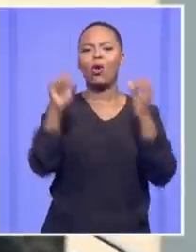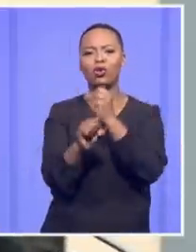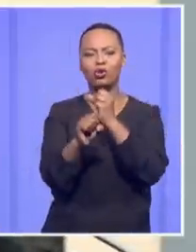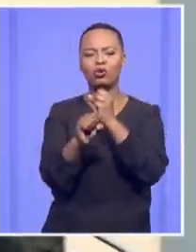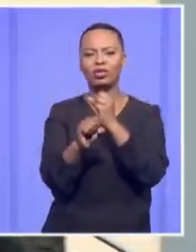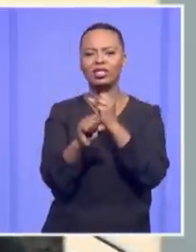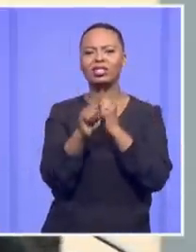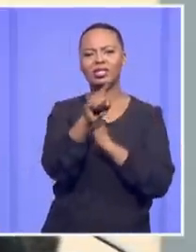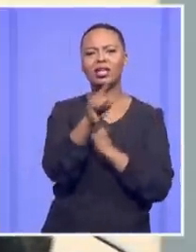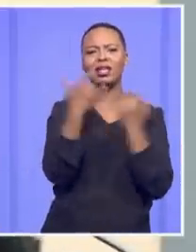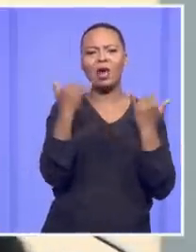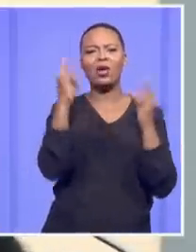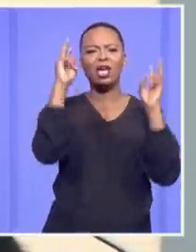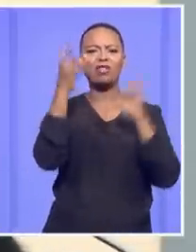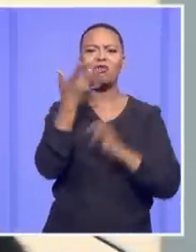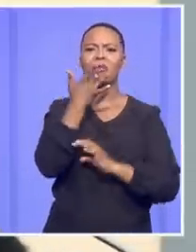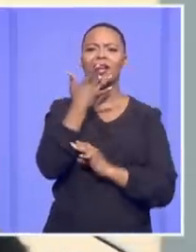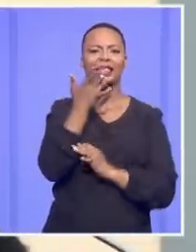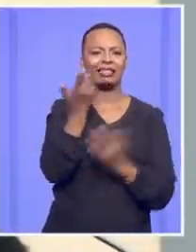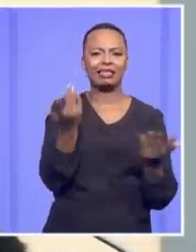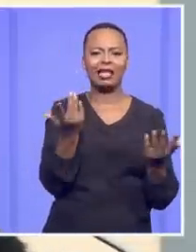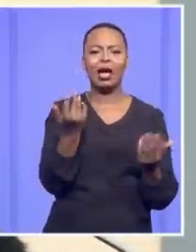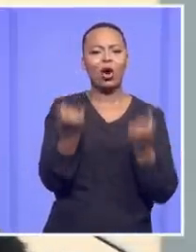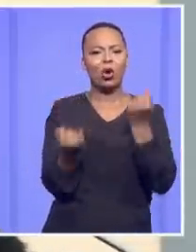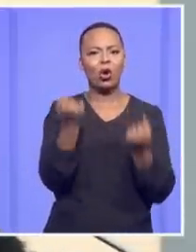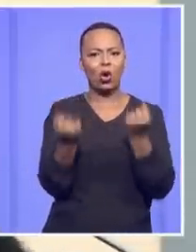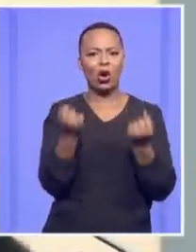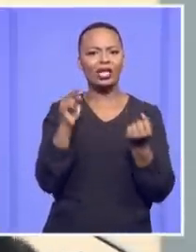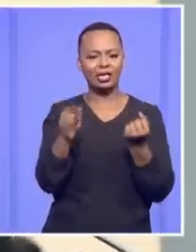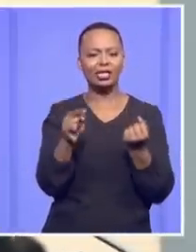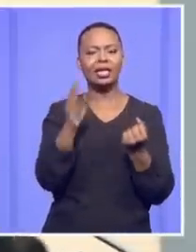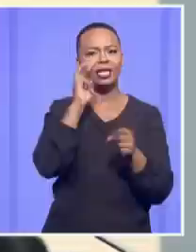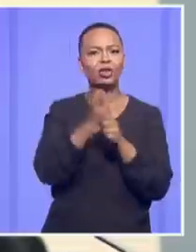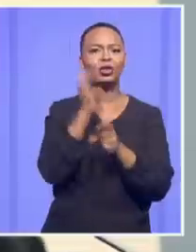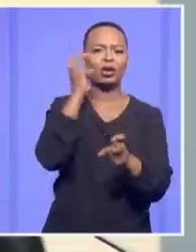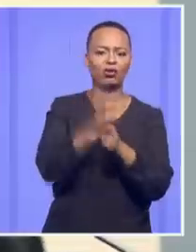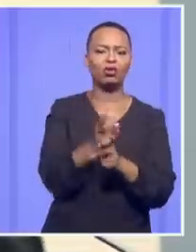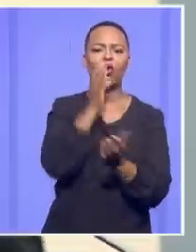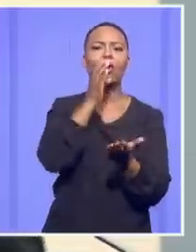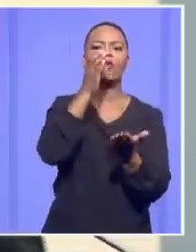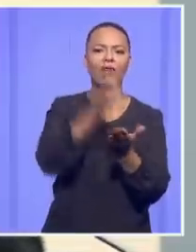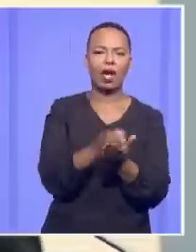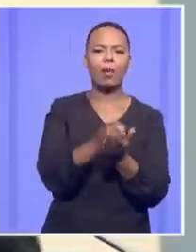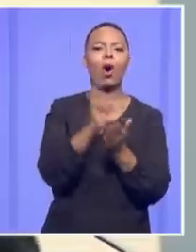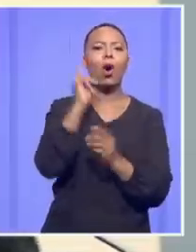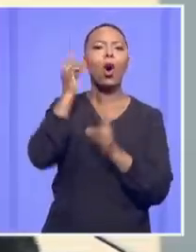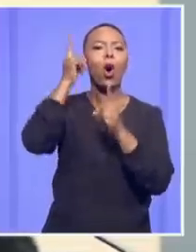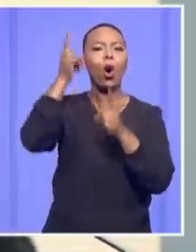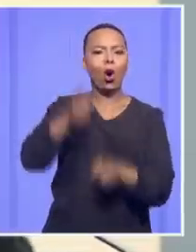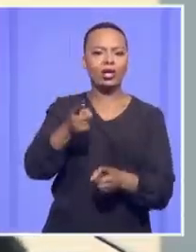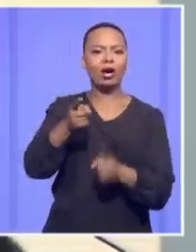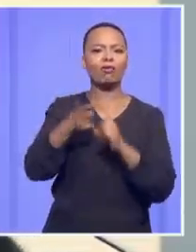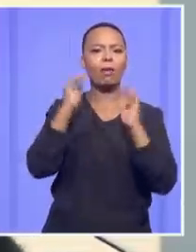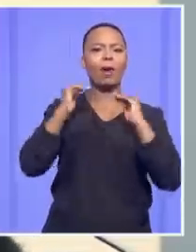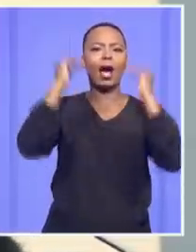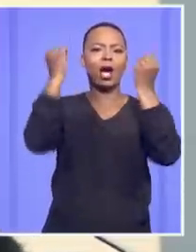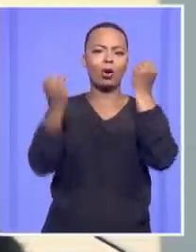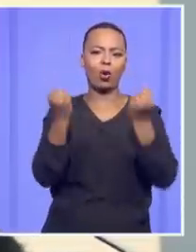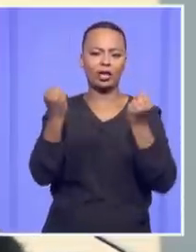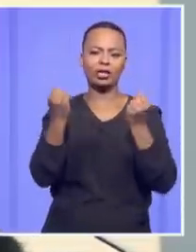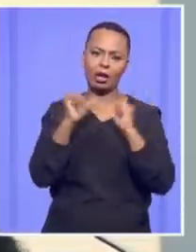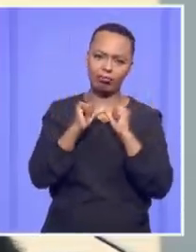bias, and that on that basis alone, the Court must simply refuse to confirm the order of the High Court and uphold the appeal.